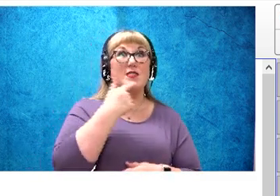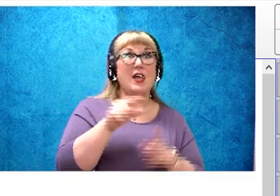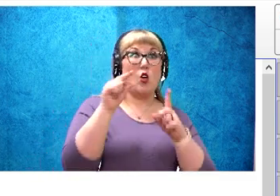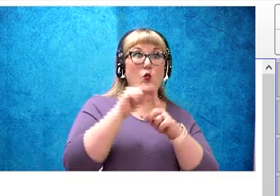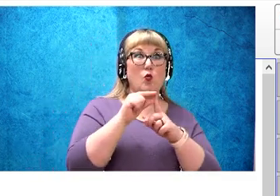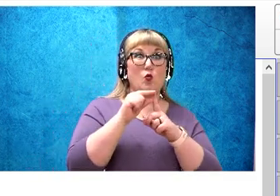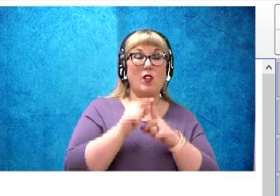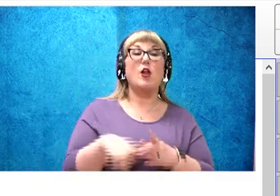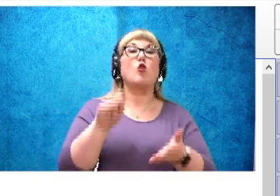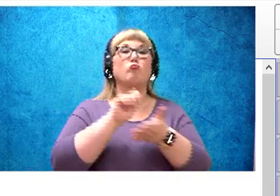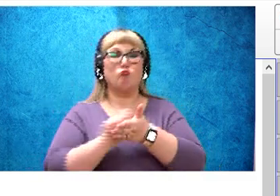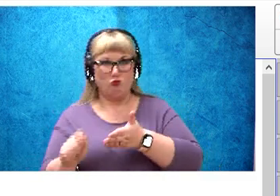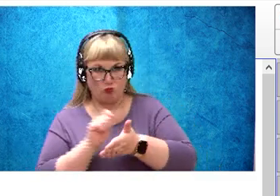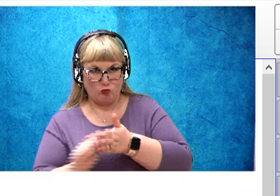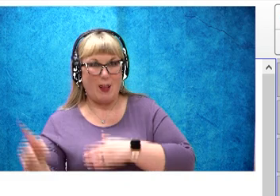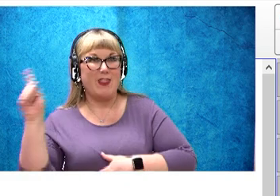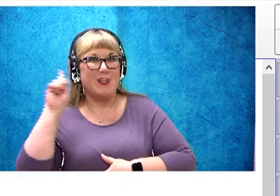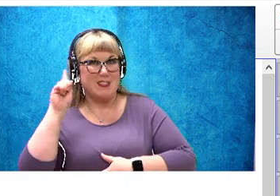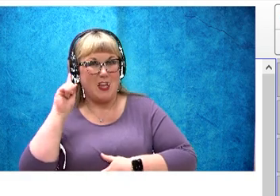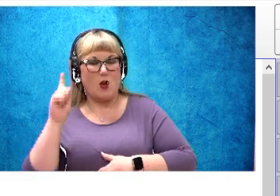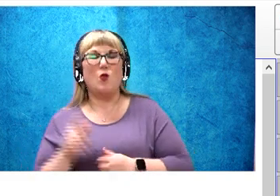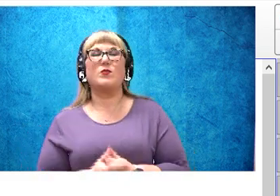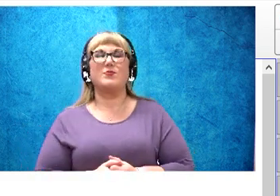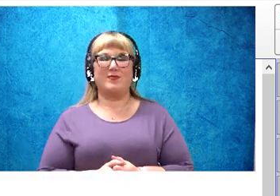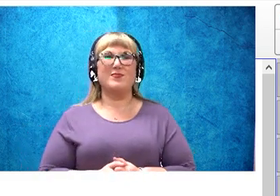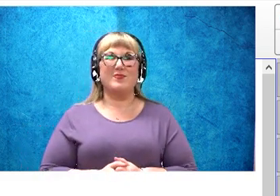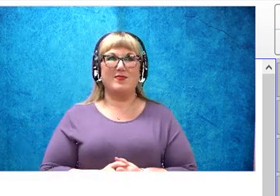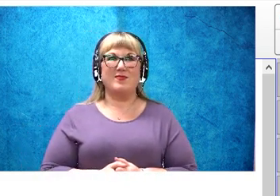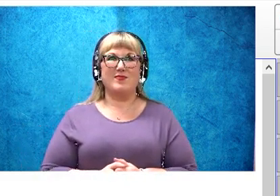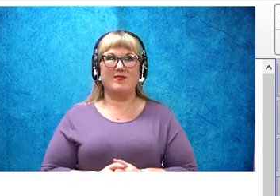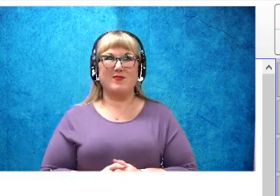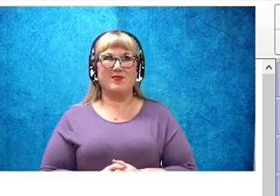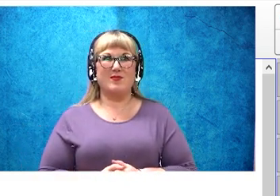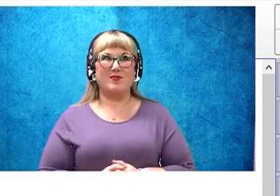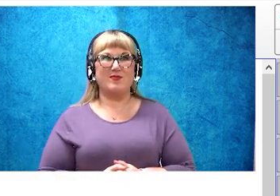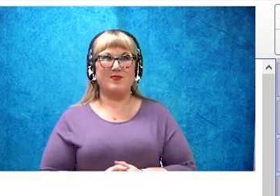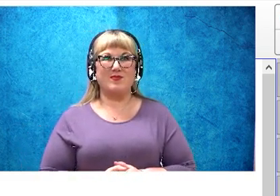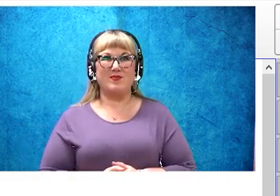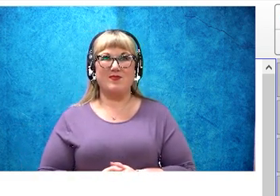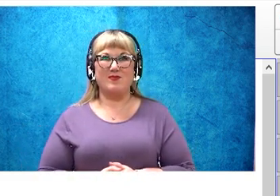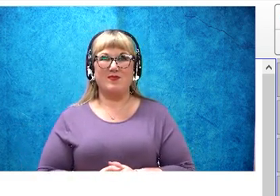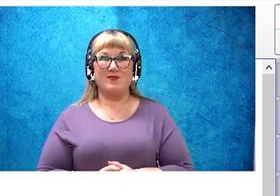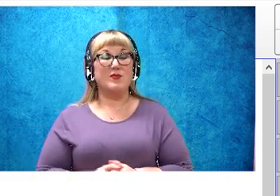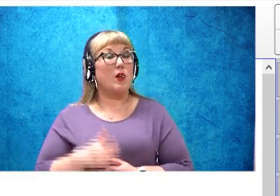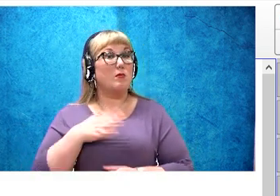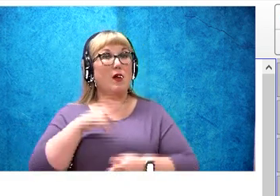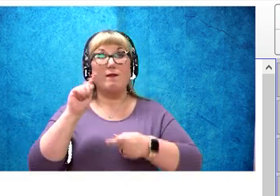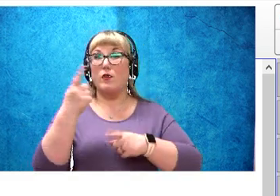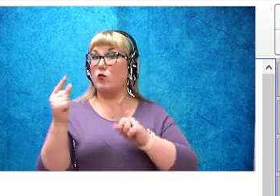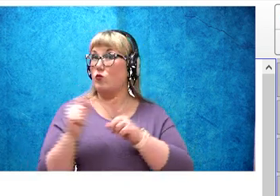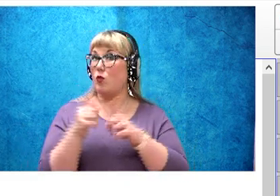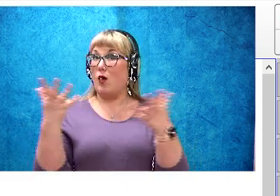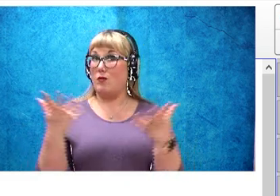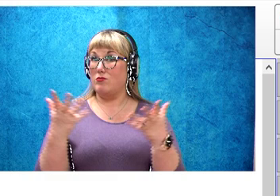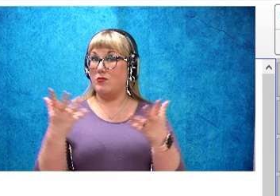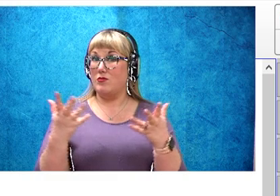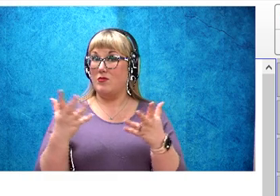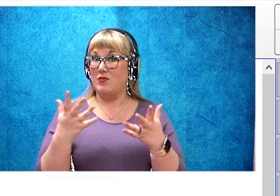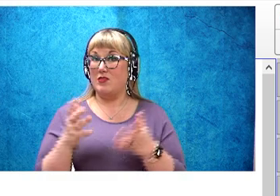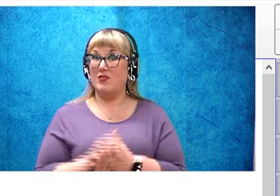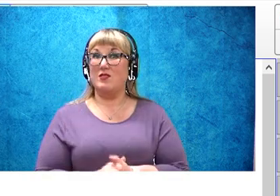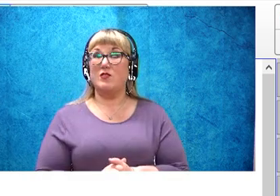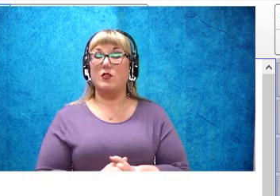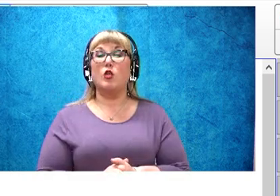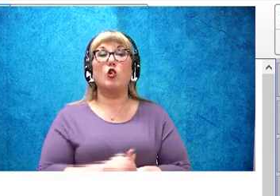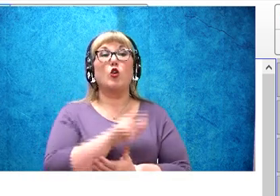and we're going to write the sound, the letters that make that sound, my first word is use,